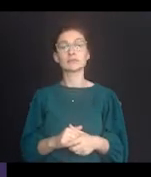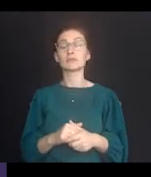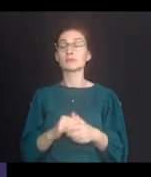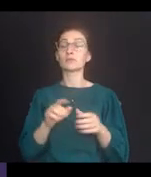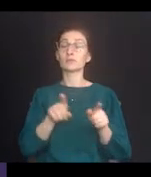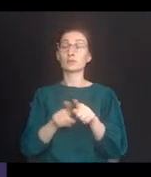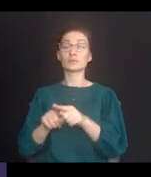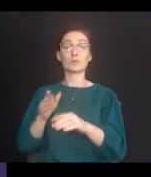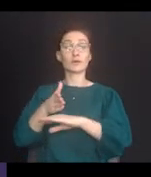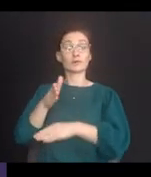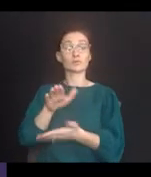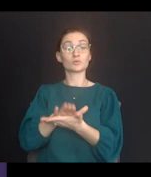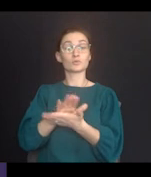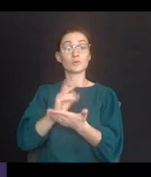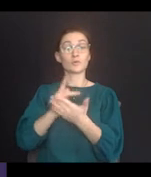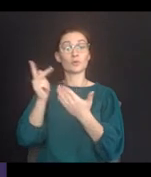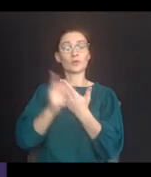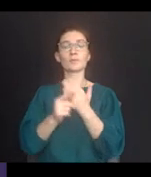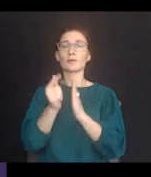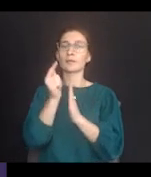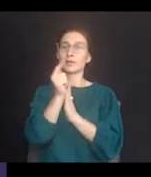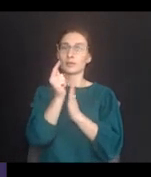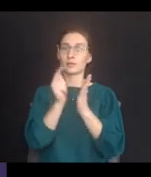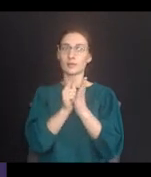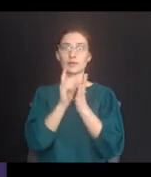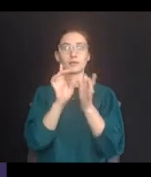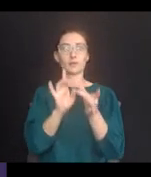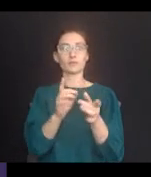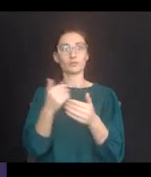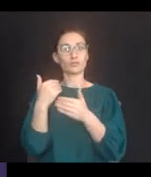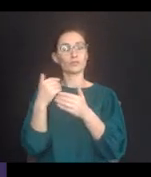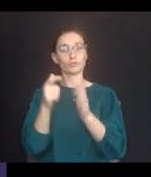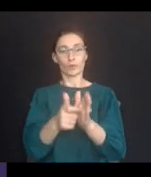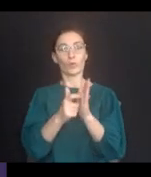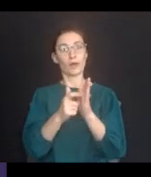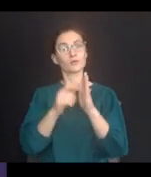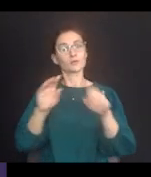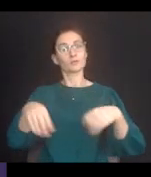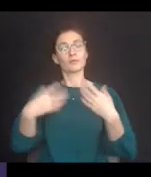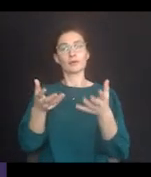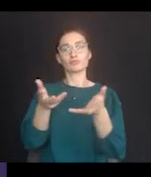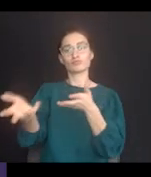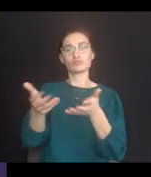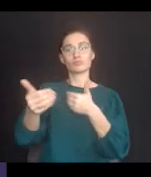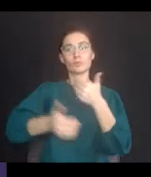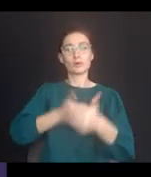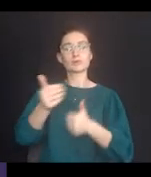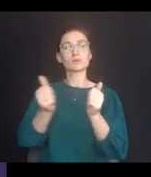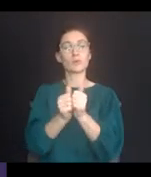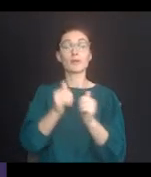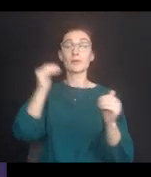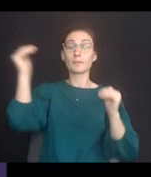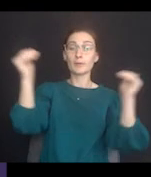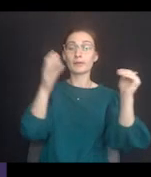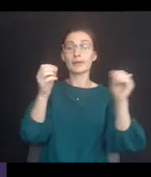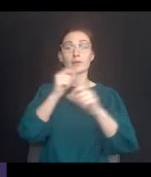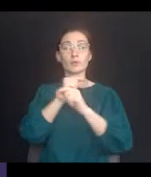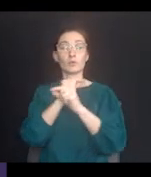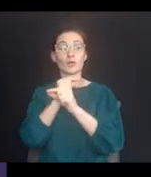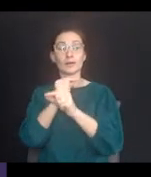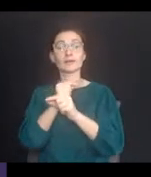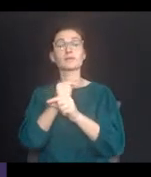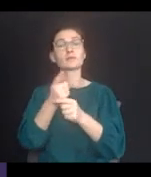Additionally, the afterschool program was legally obligated to engage in an interactive process with the parent and guardian to make an